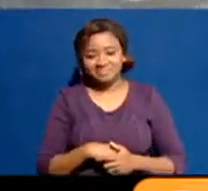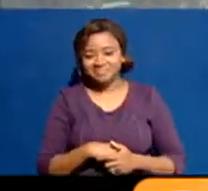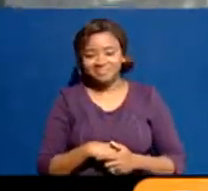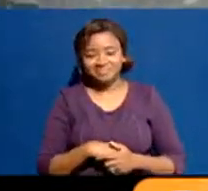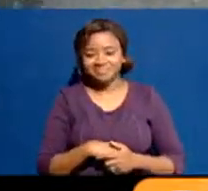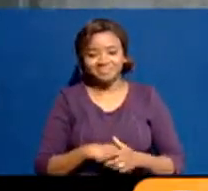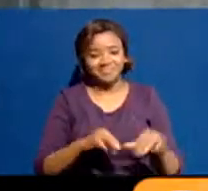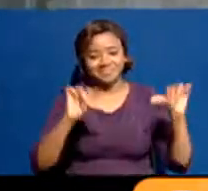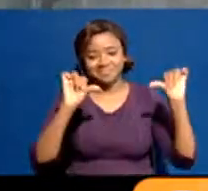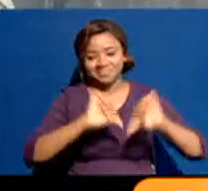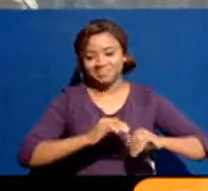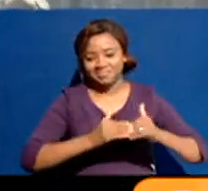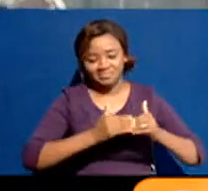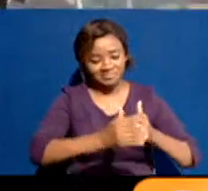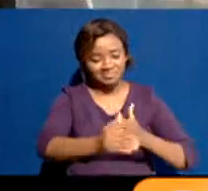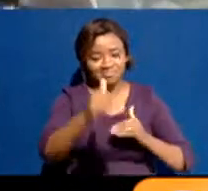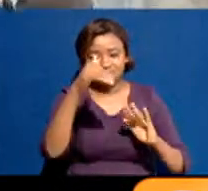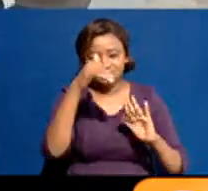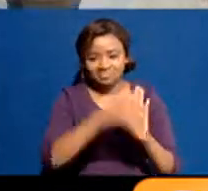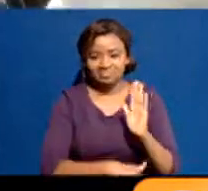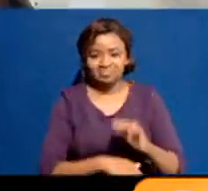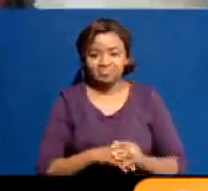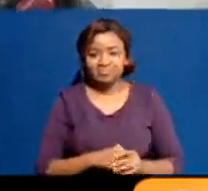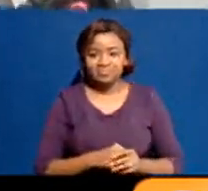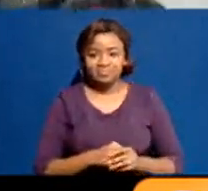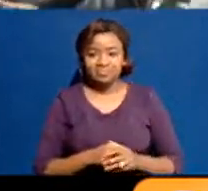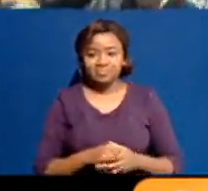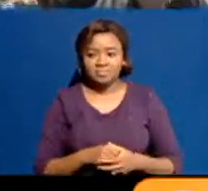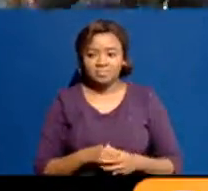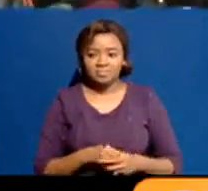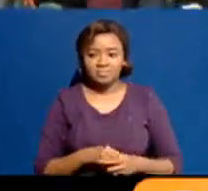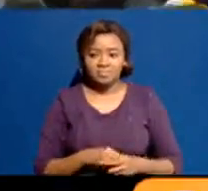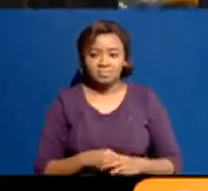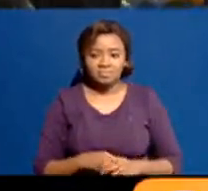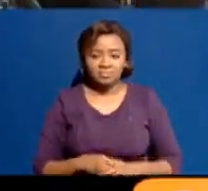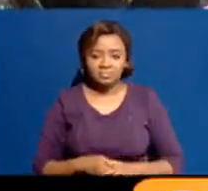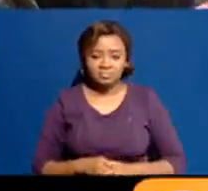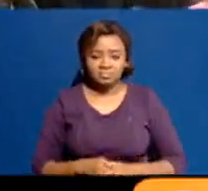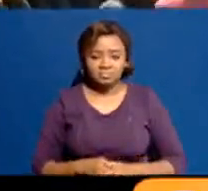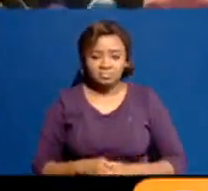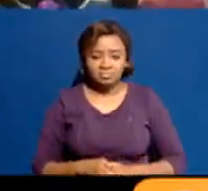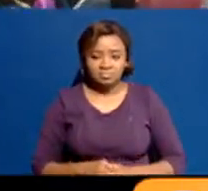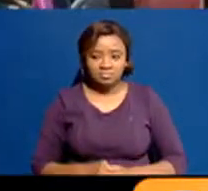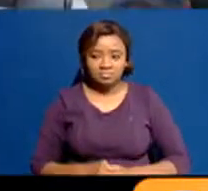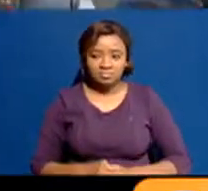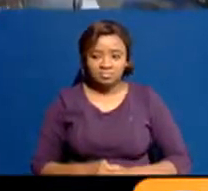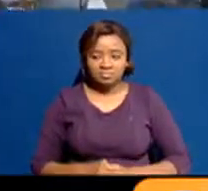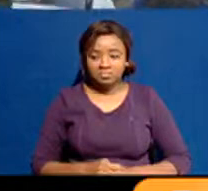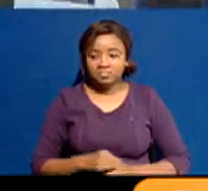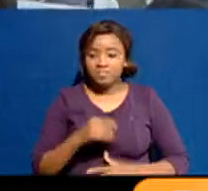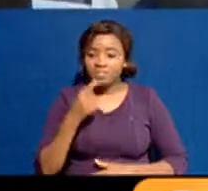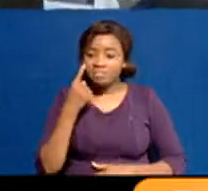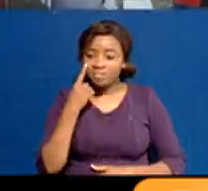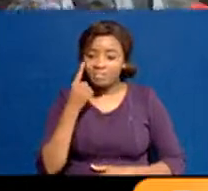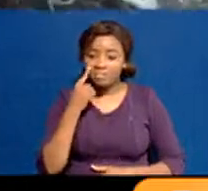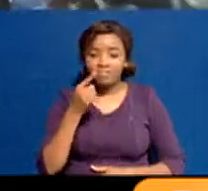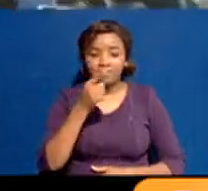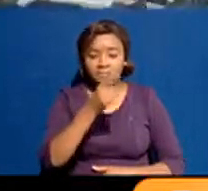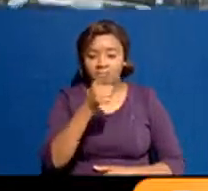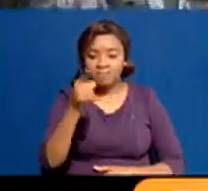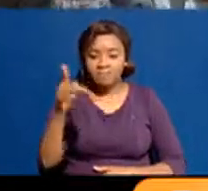don't bring our country back from the brink. Tonight, actually, is almost a defining night. And today, actually, because what we've seen is